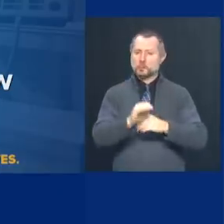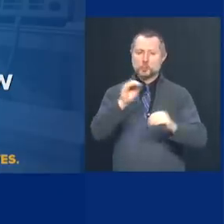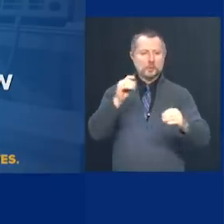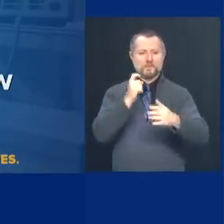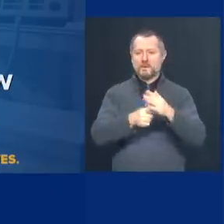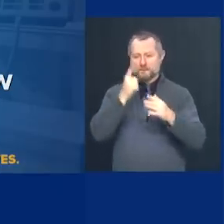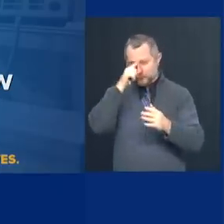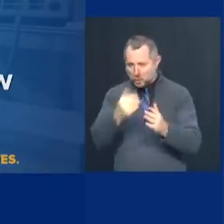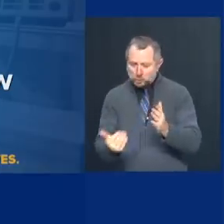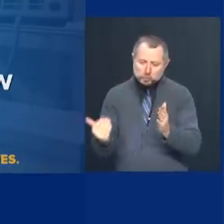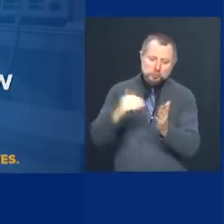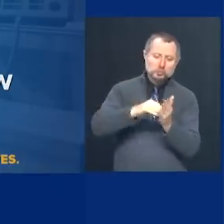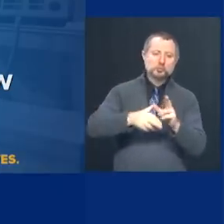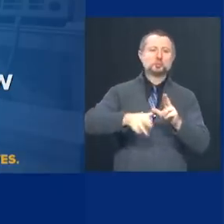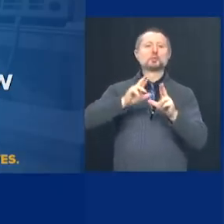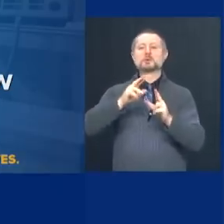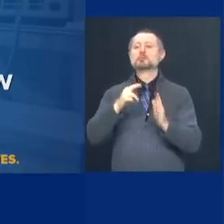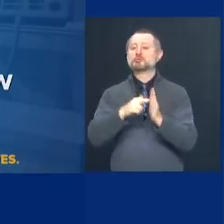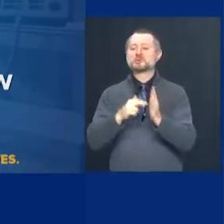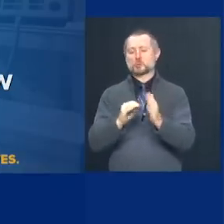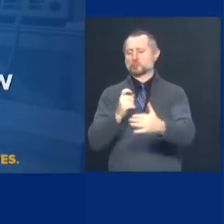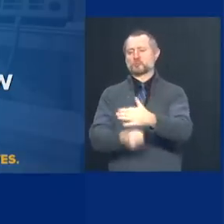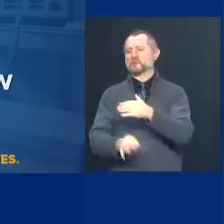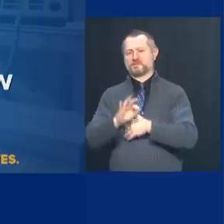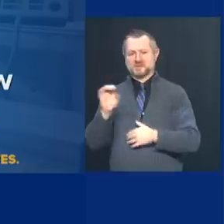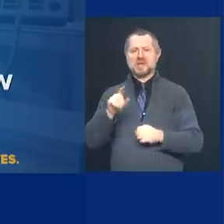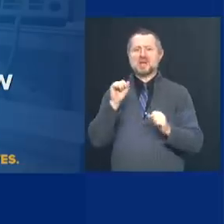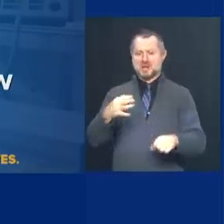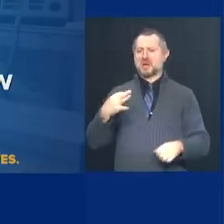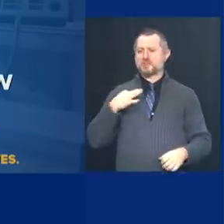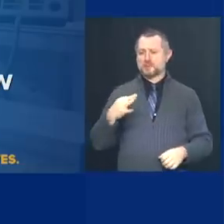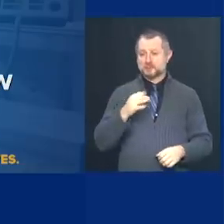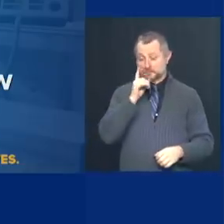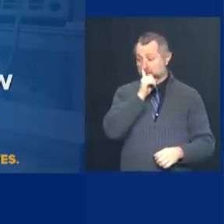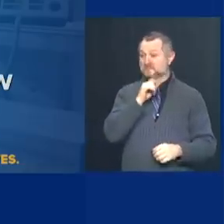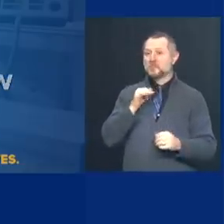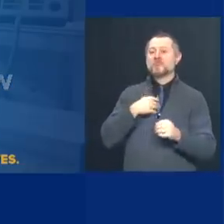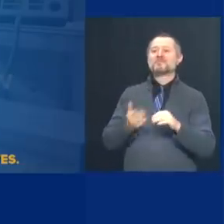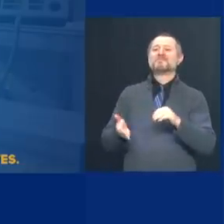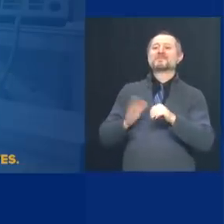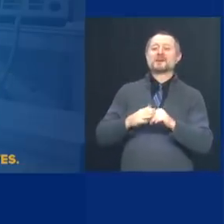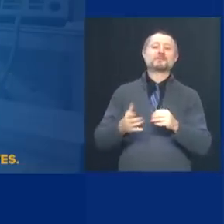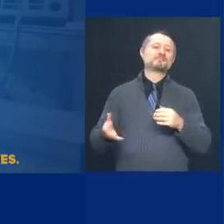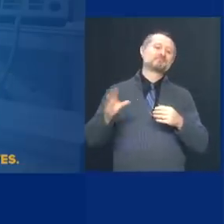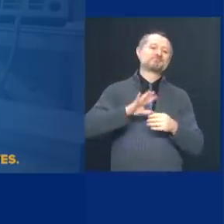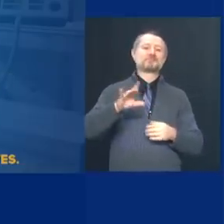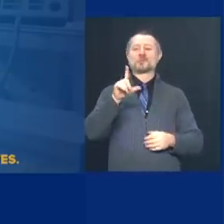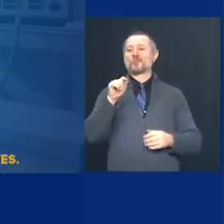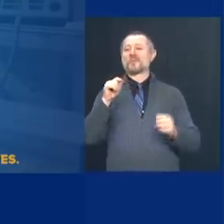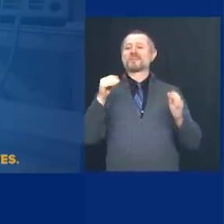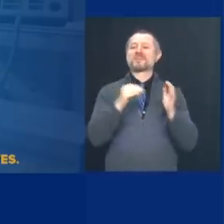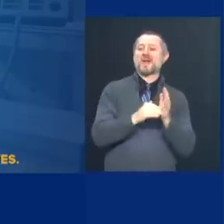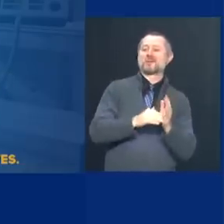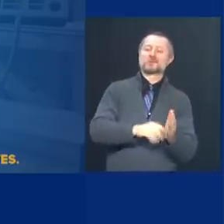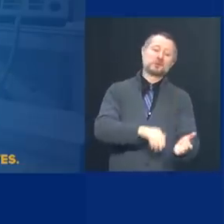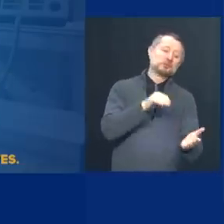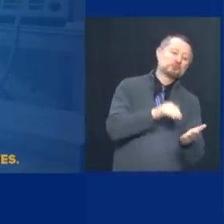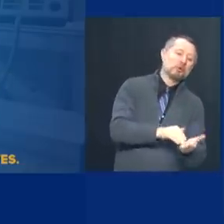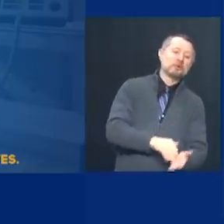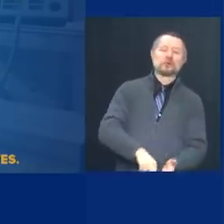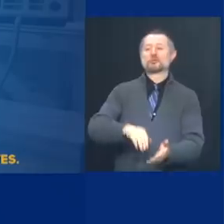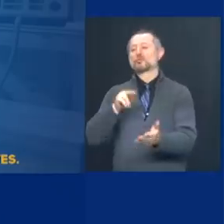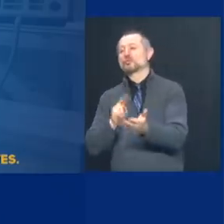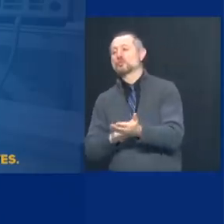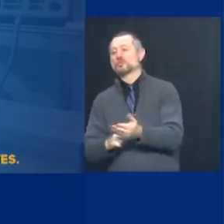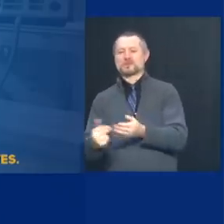believe we can get about another 20,000 nurses and doctors from this mechanism. And then